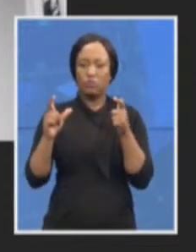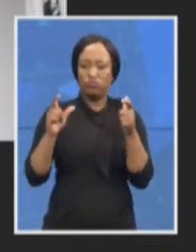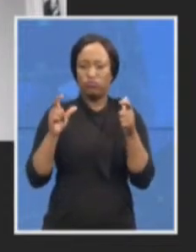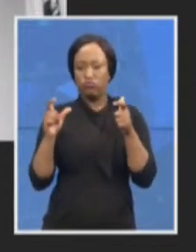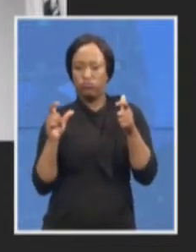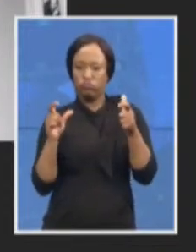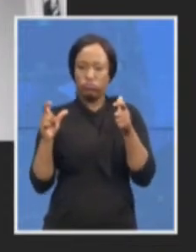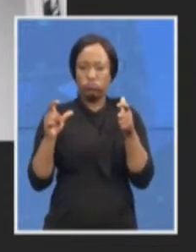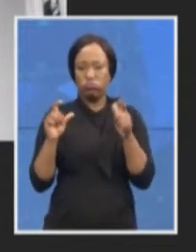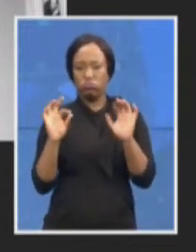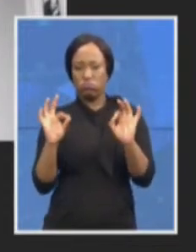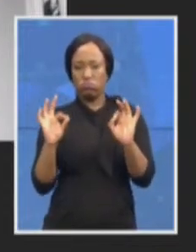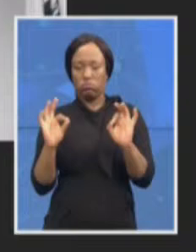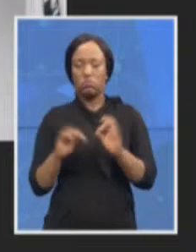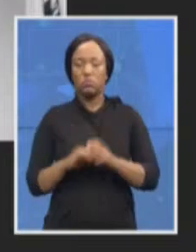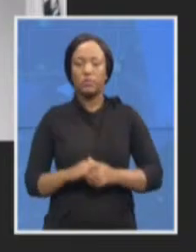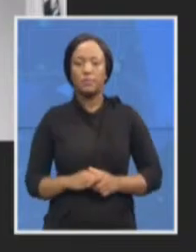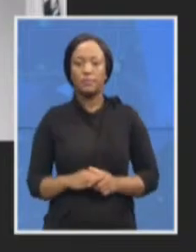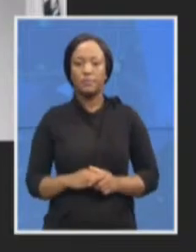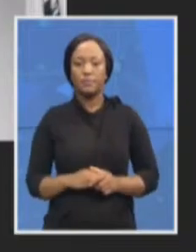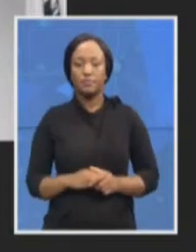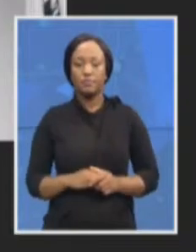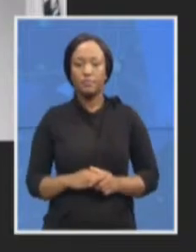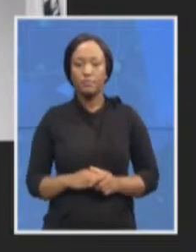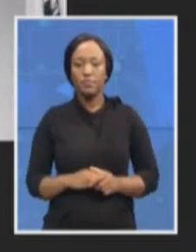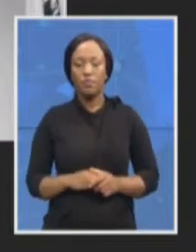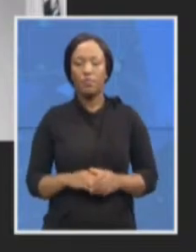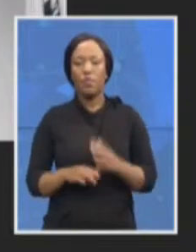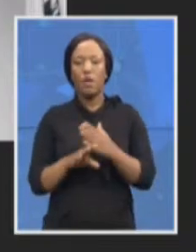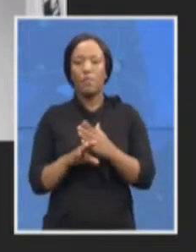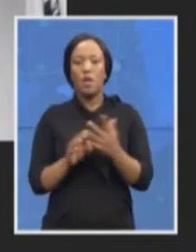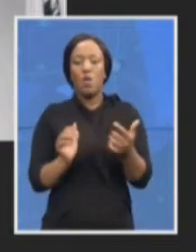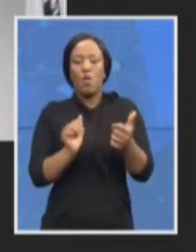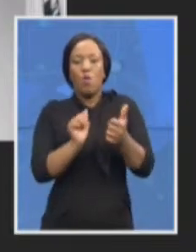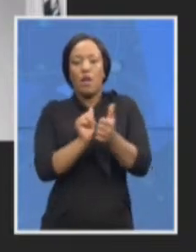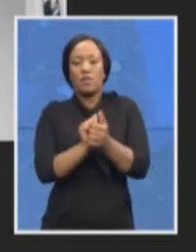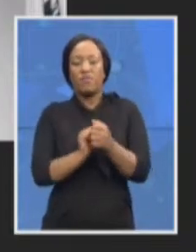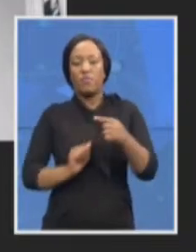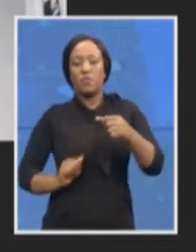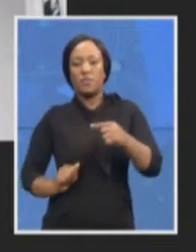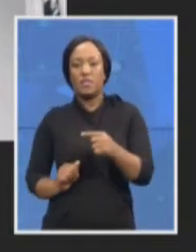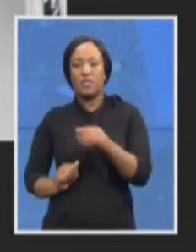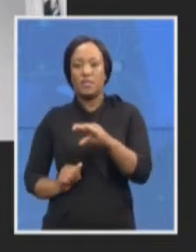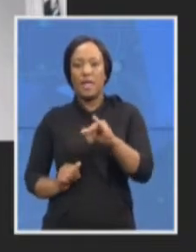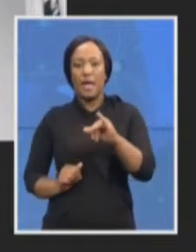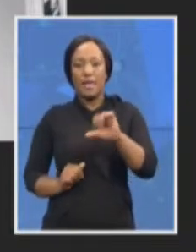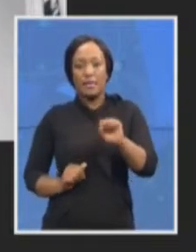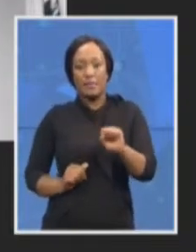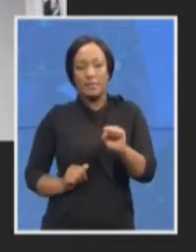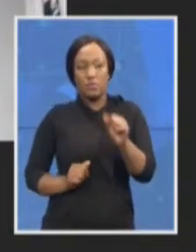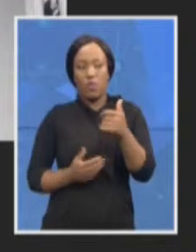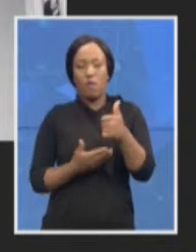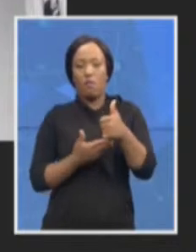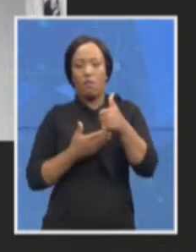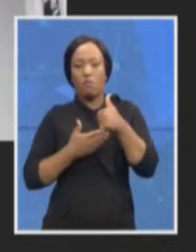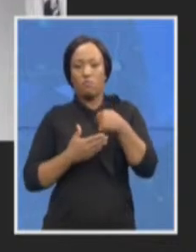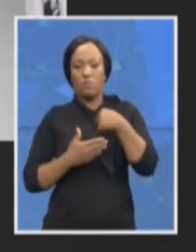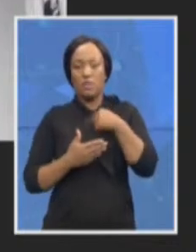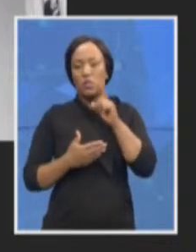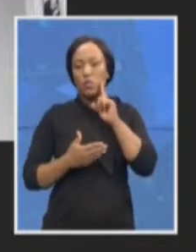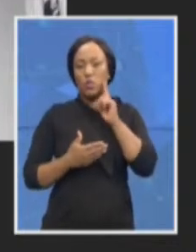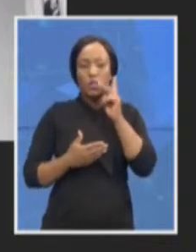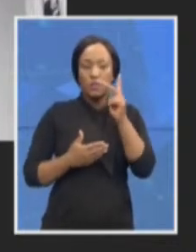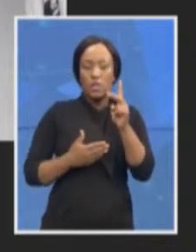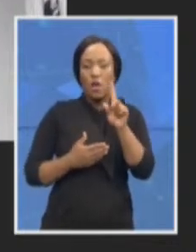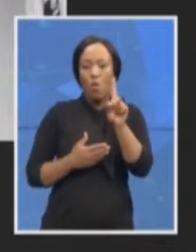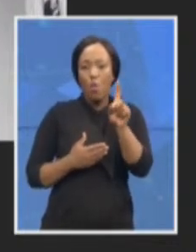Maybe my colleagues from GCIS will also help me to see who's actually got their hand. Okay, I see their